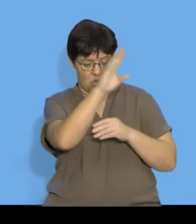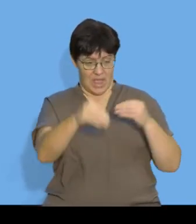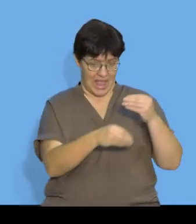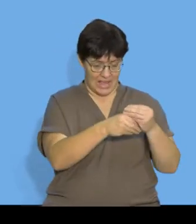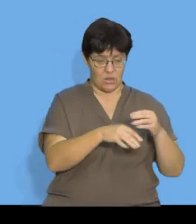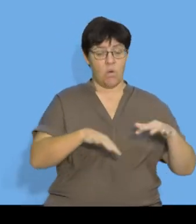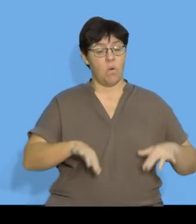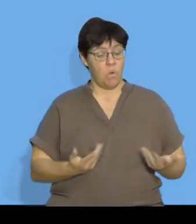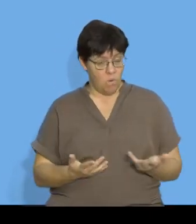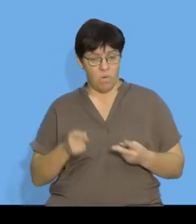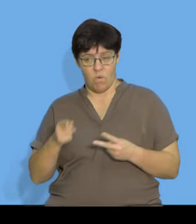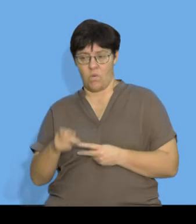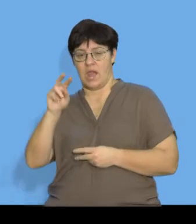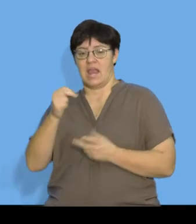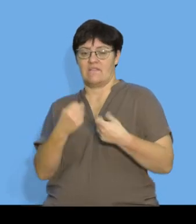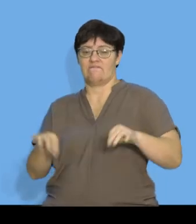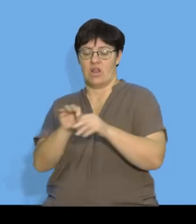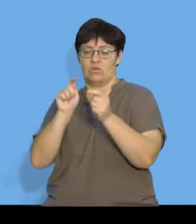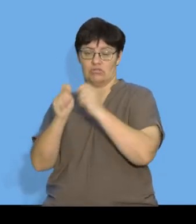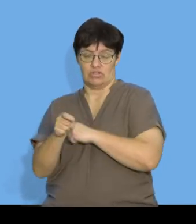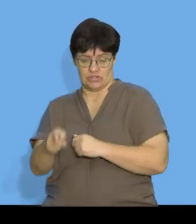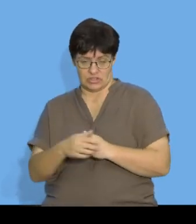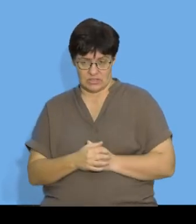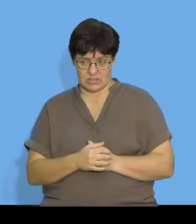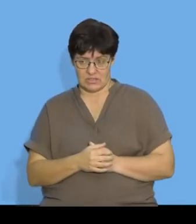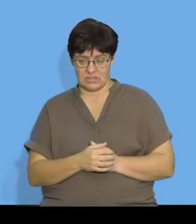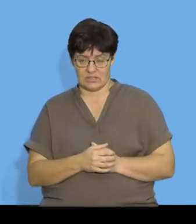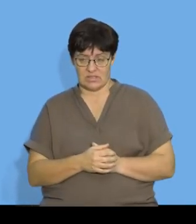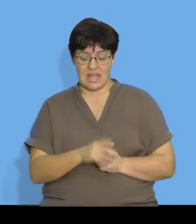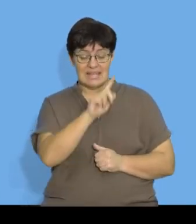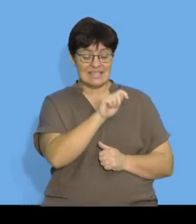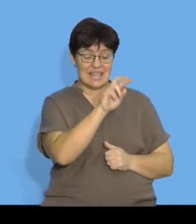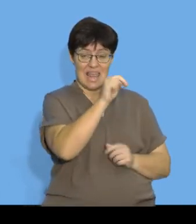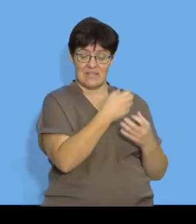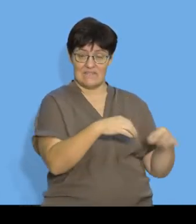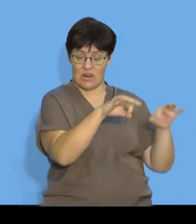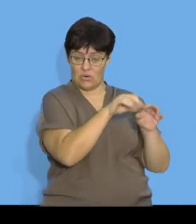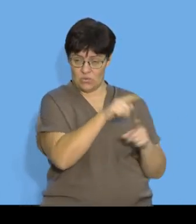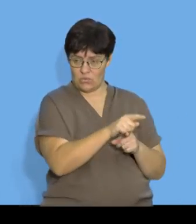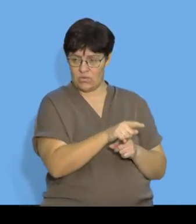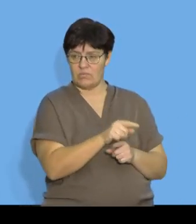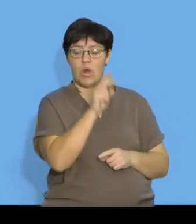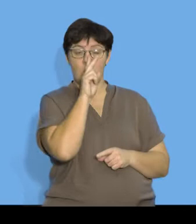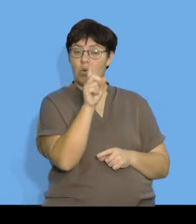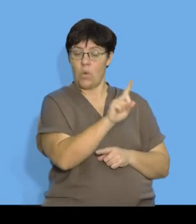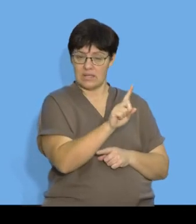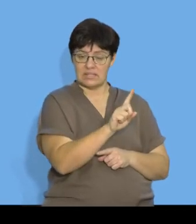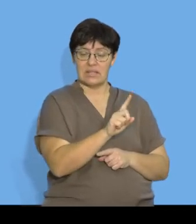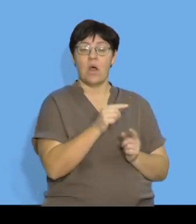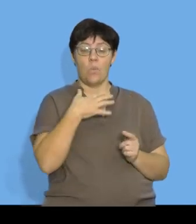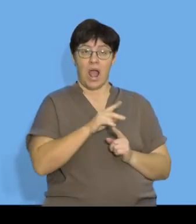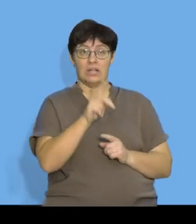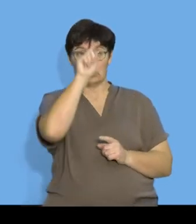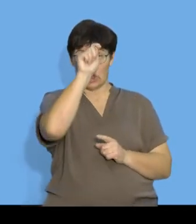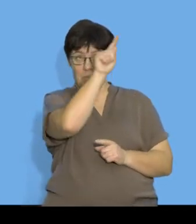N values as well as N values if if substitute in T N values I'm often looking